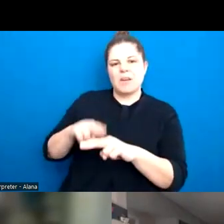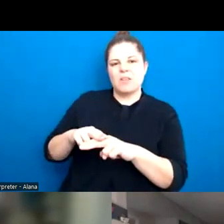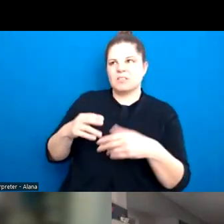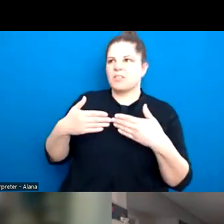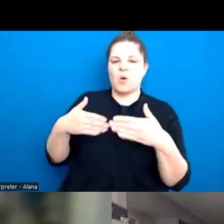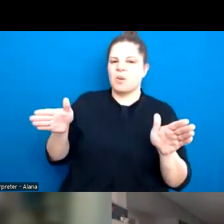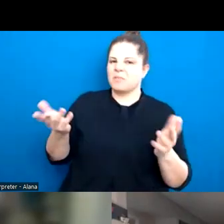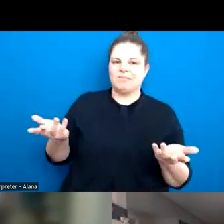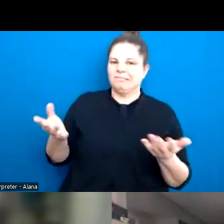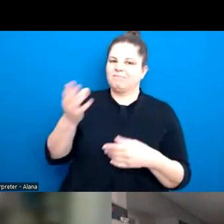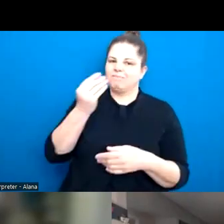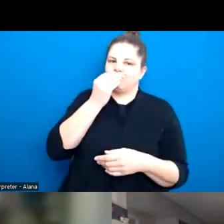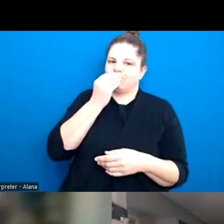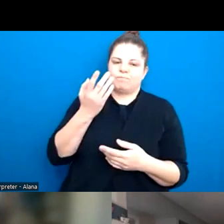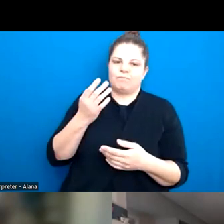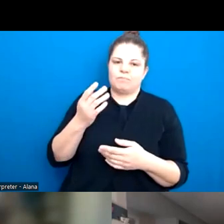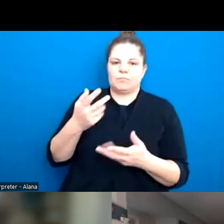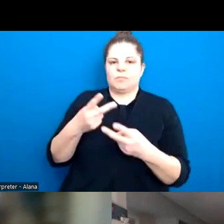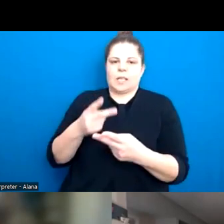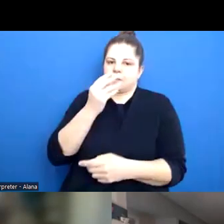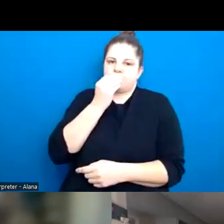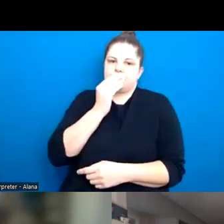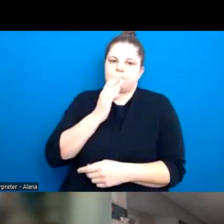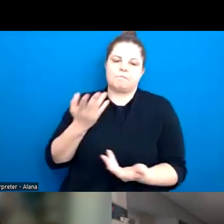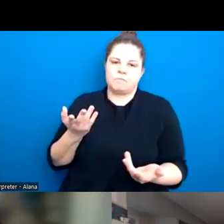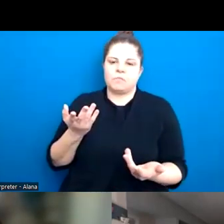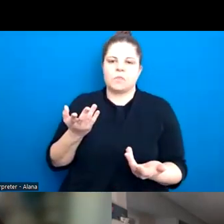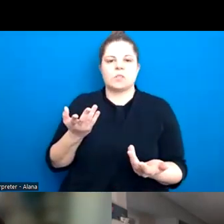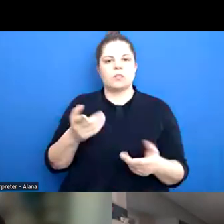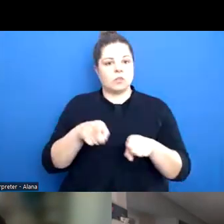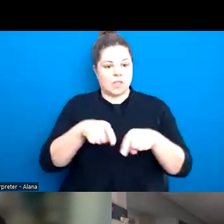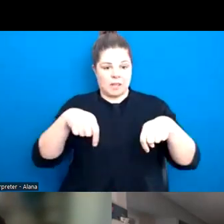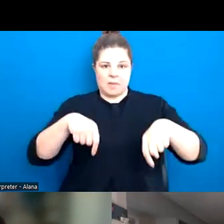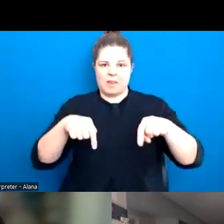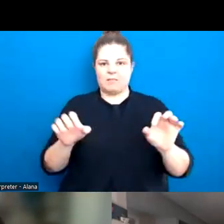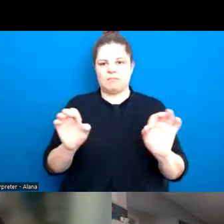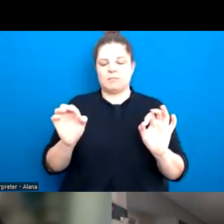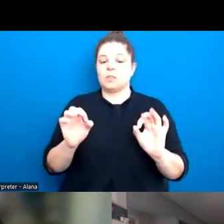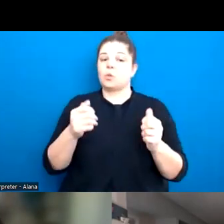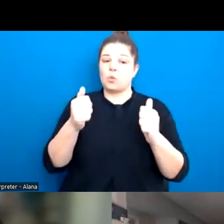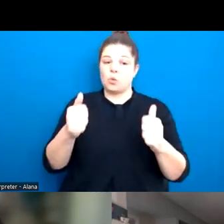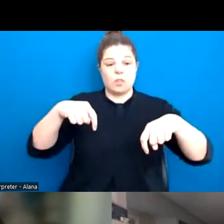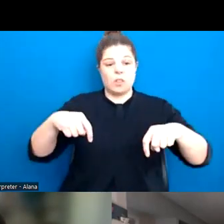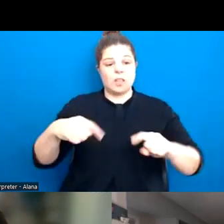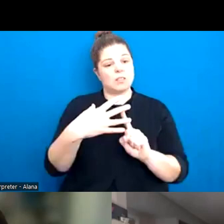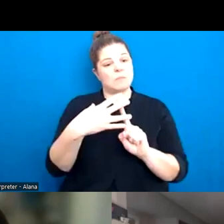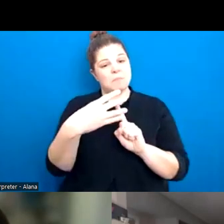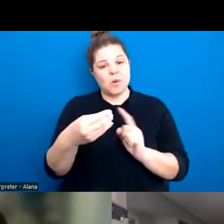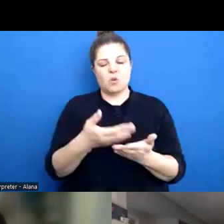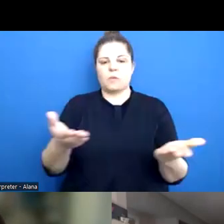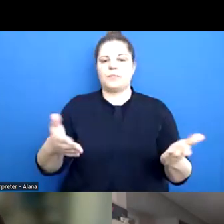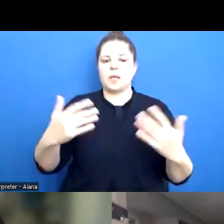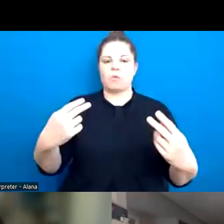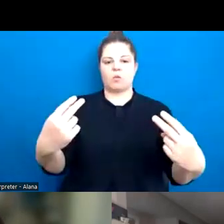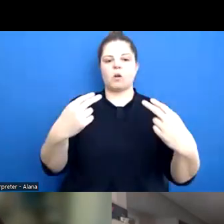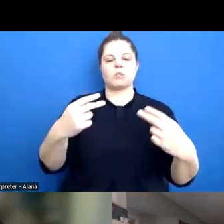didn't really exist in my household in that way. So it's really, um, especially, um, think that this is kind of being modeled to, um, everyone attending today, which